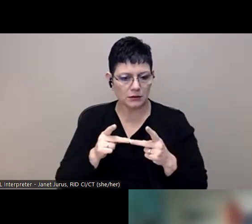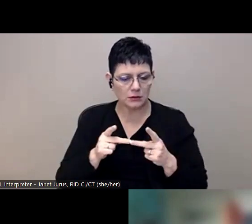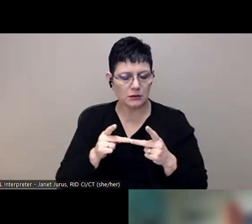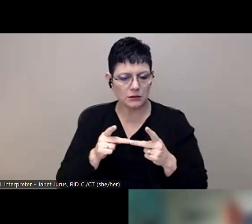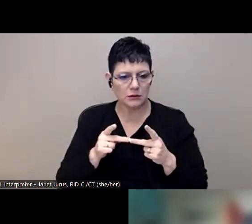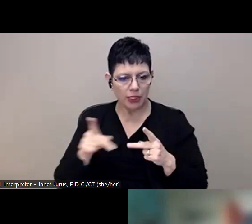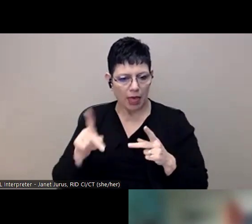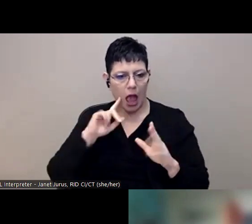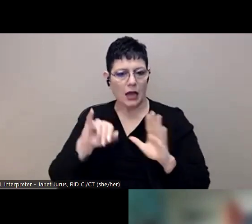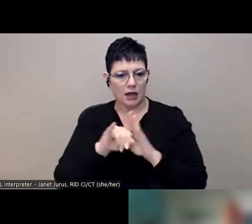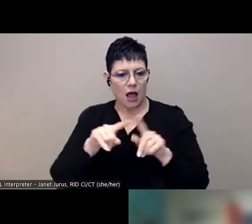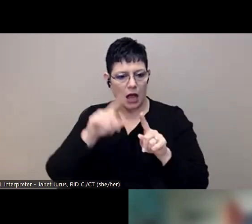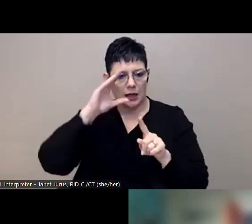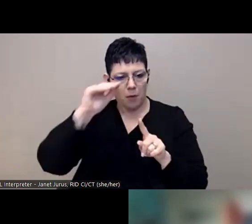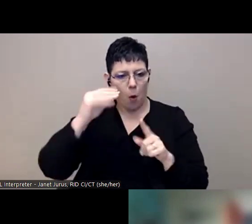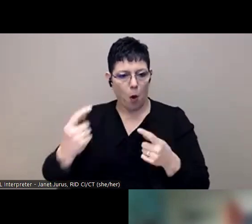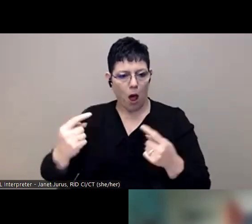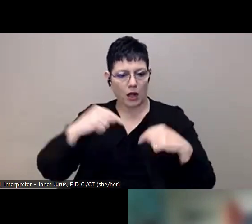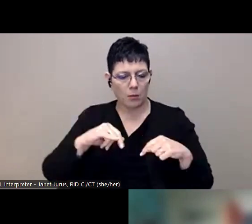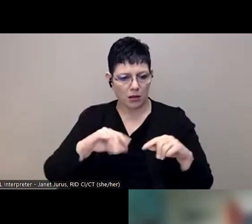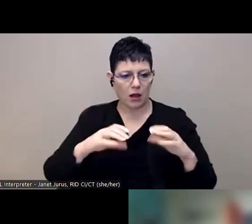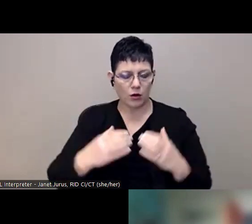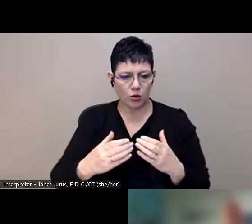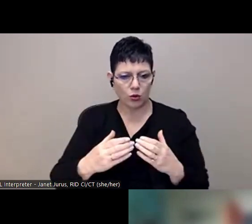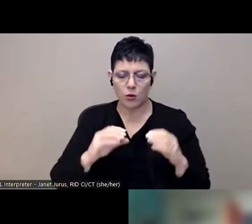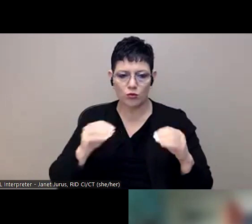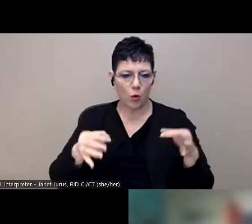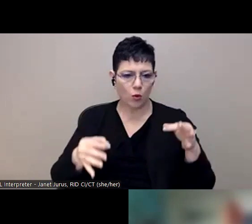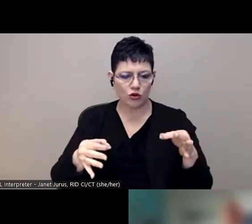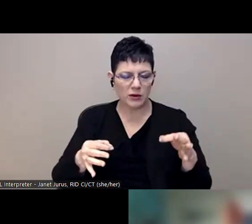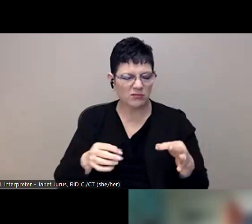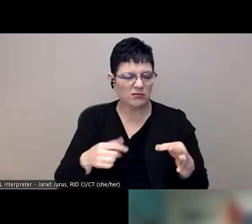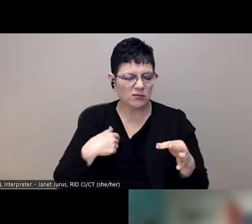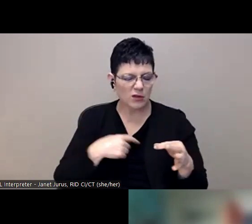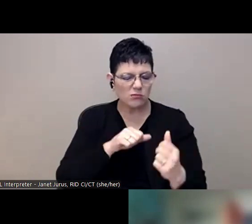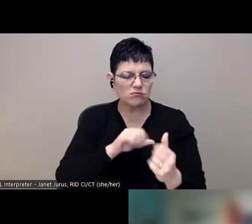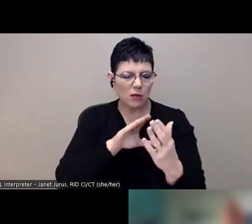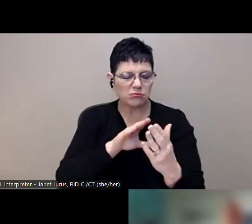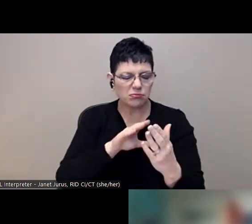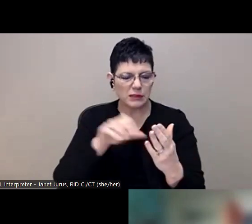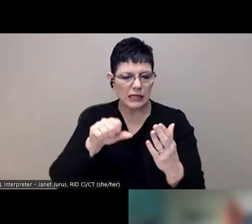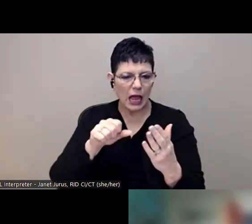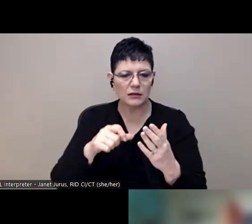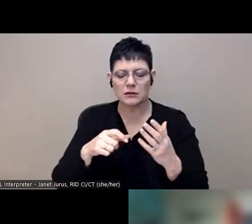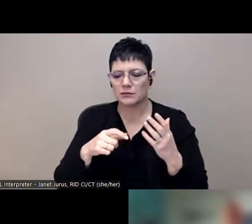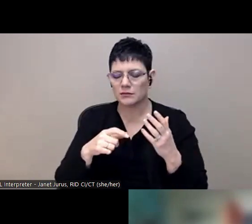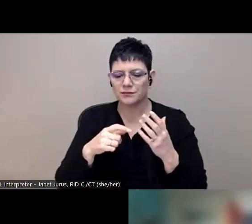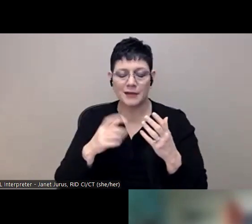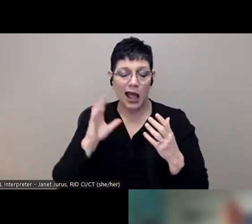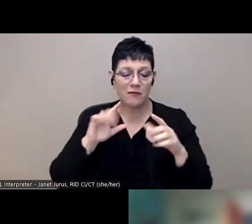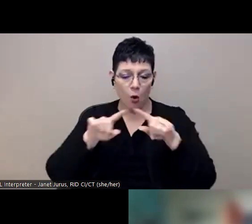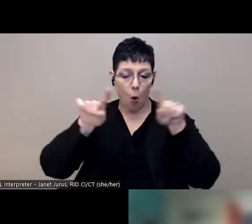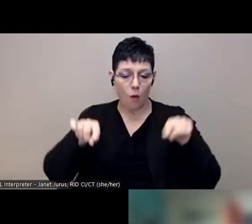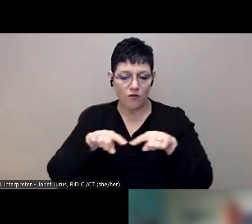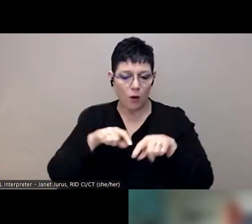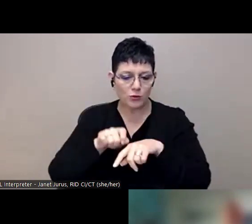and not feel judged. Um, and so we have run into things like even just the forms that we used to use just